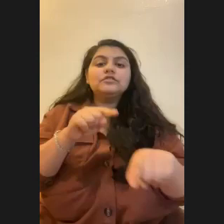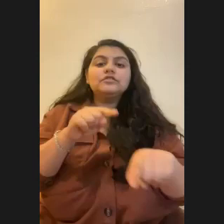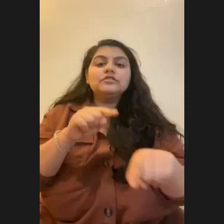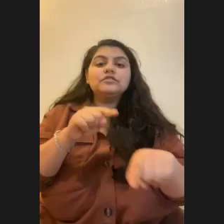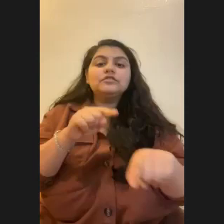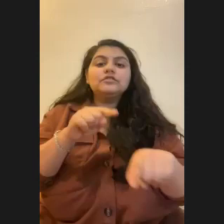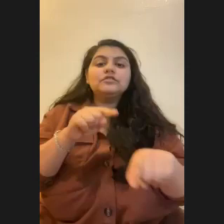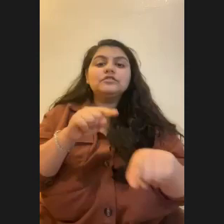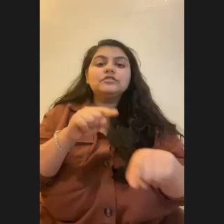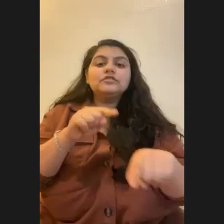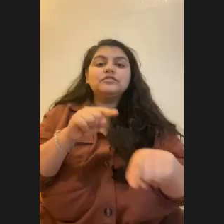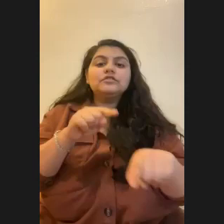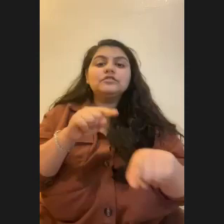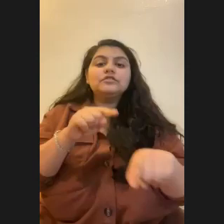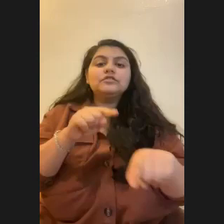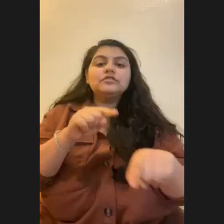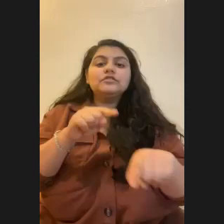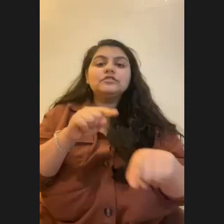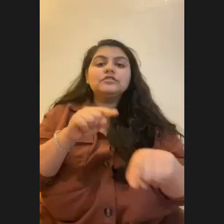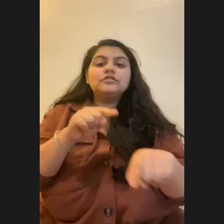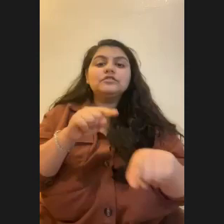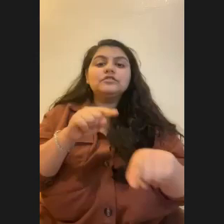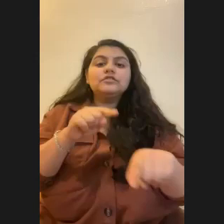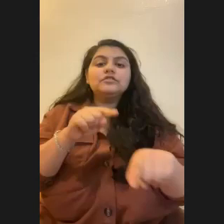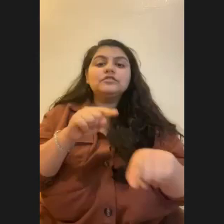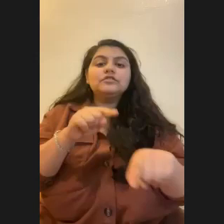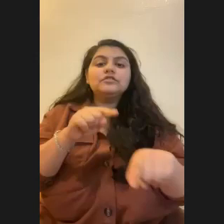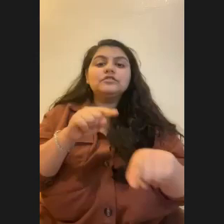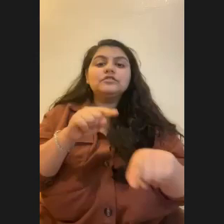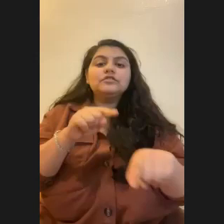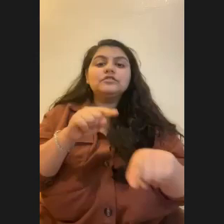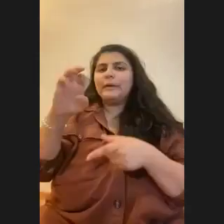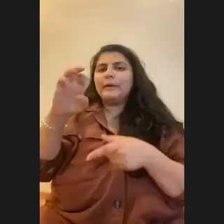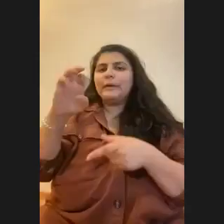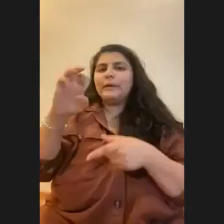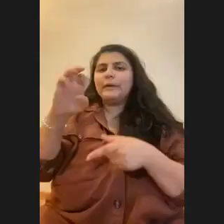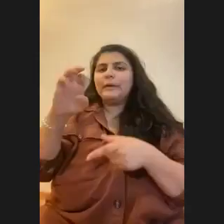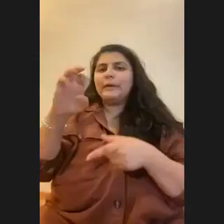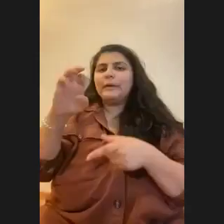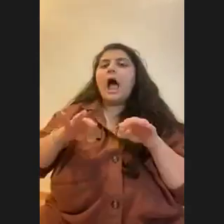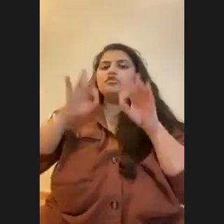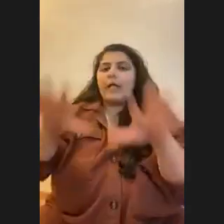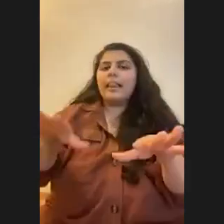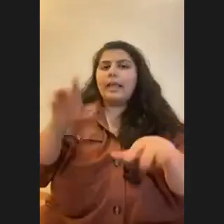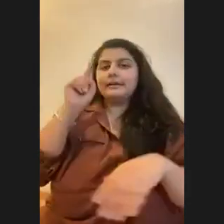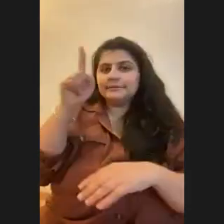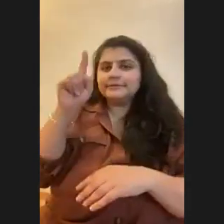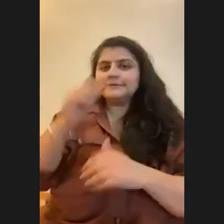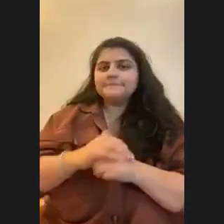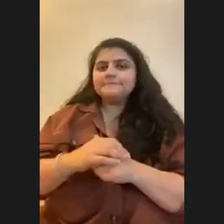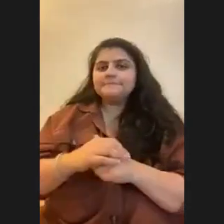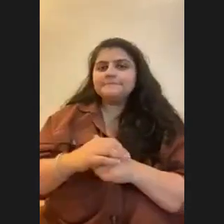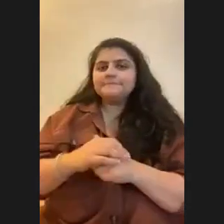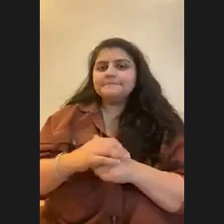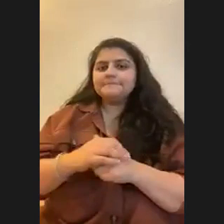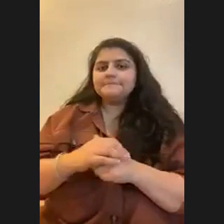Australian Great Barrier Reef is the largest reef in the world. That seems right to me. I don't know about in terms